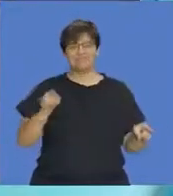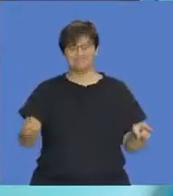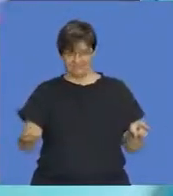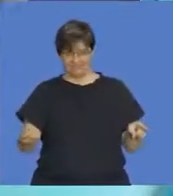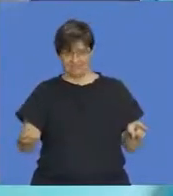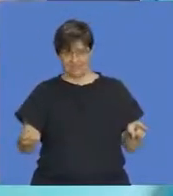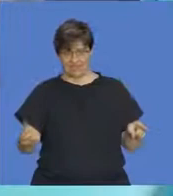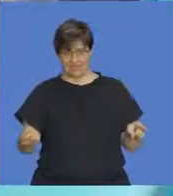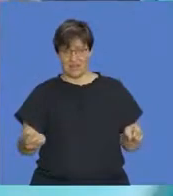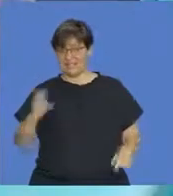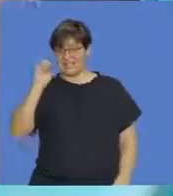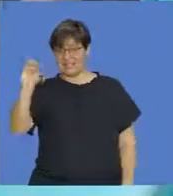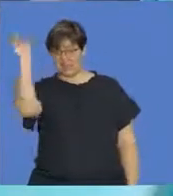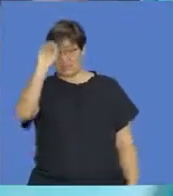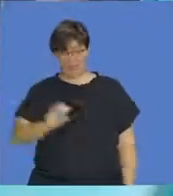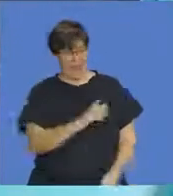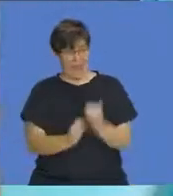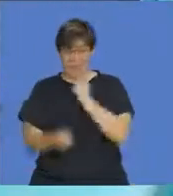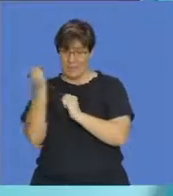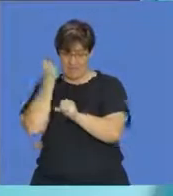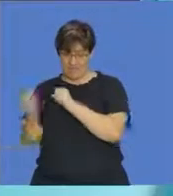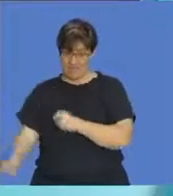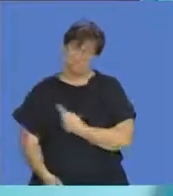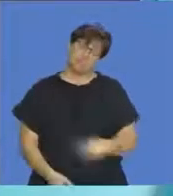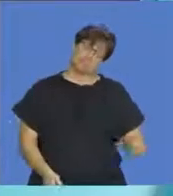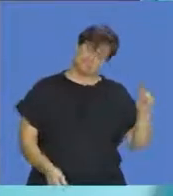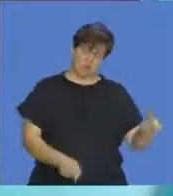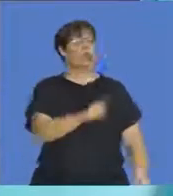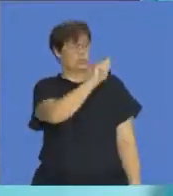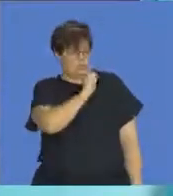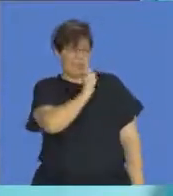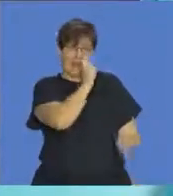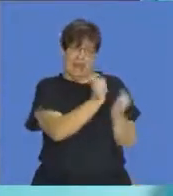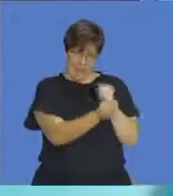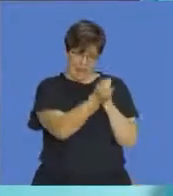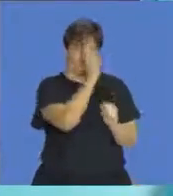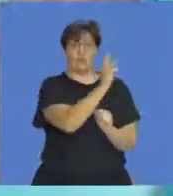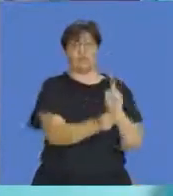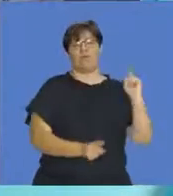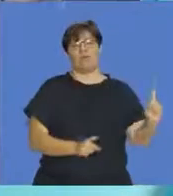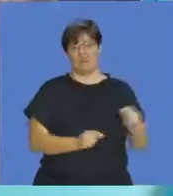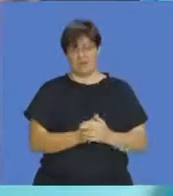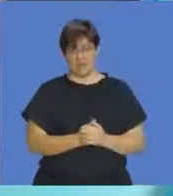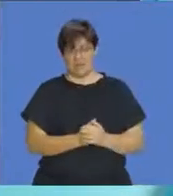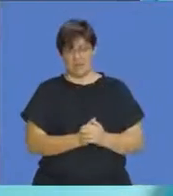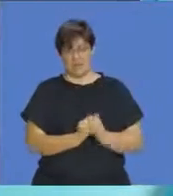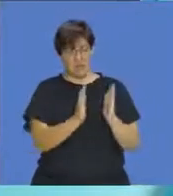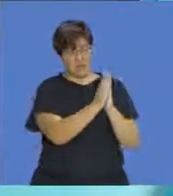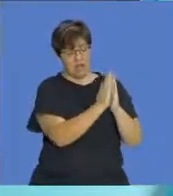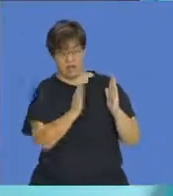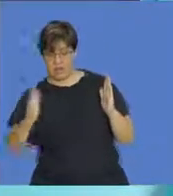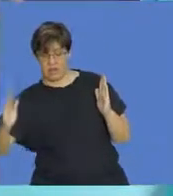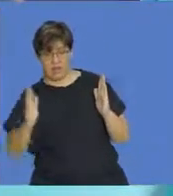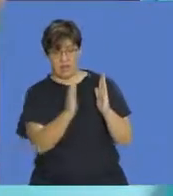probability. 0, not going to happen, definitely going to happen, it's 1. All the other